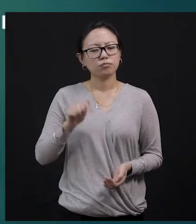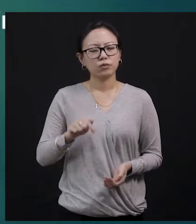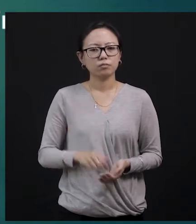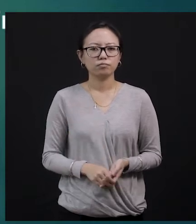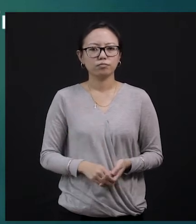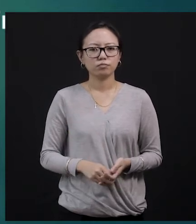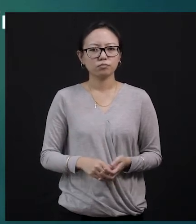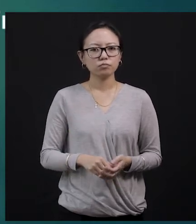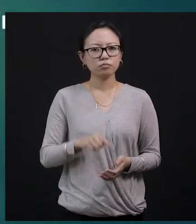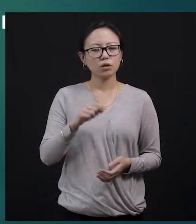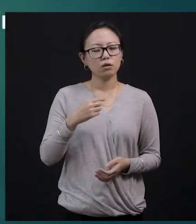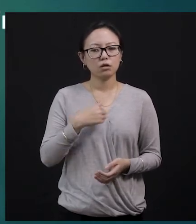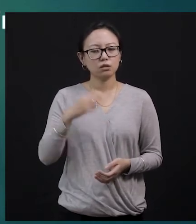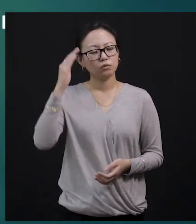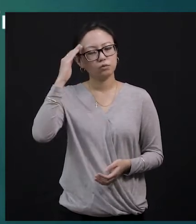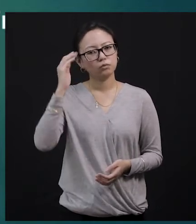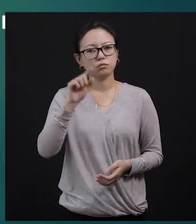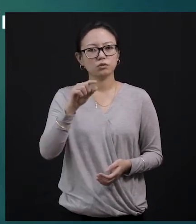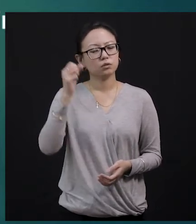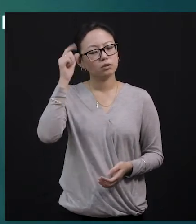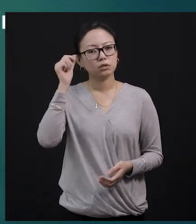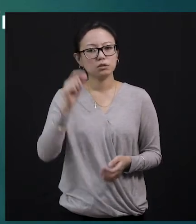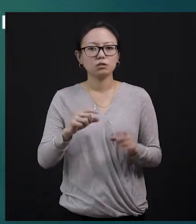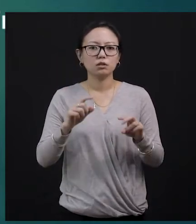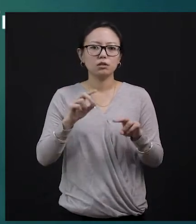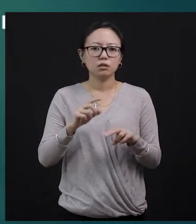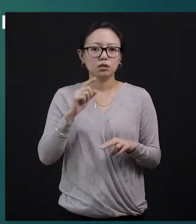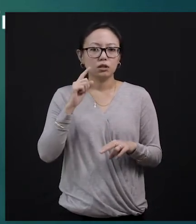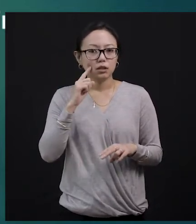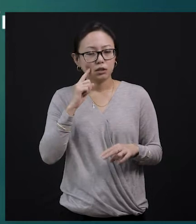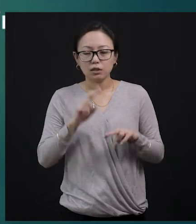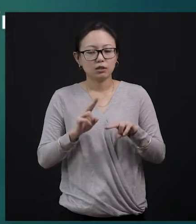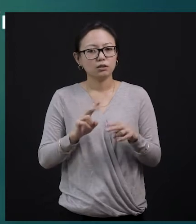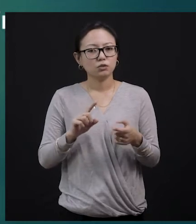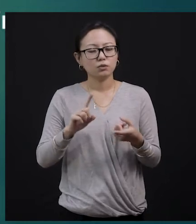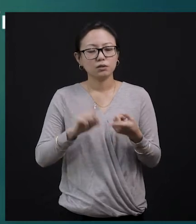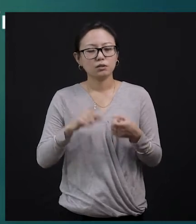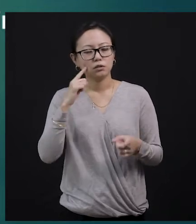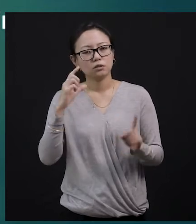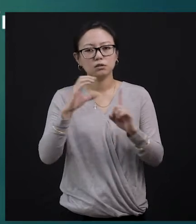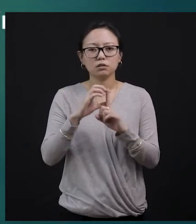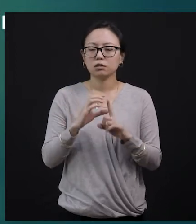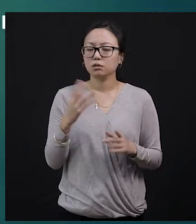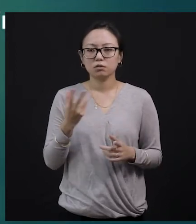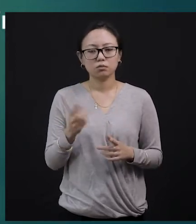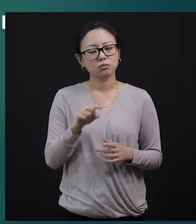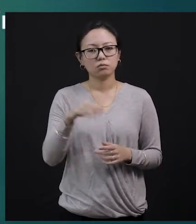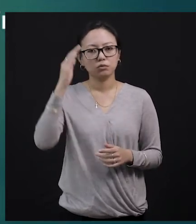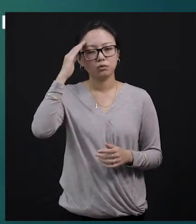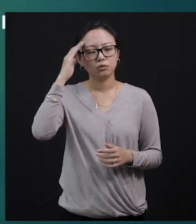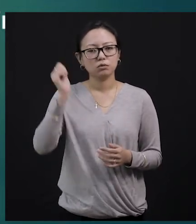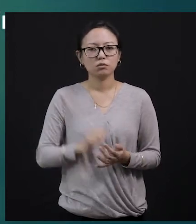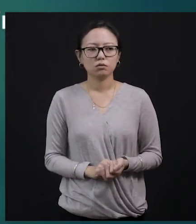have even been getting holidays. As we are living in India, we know we are in a secular country, right? India, the Indian